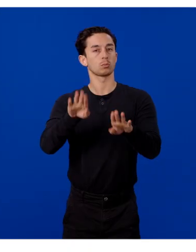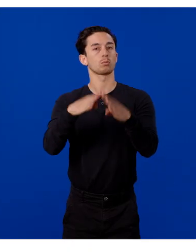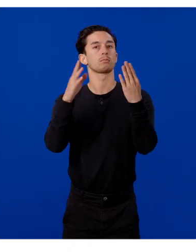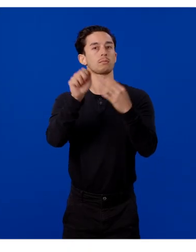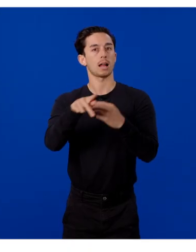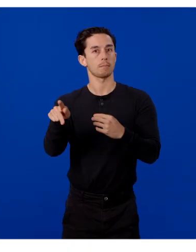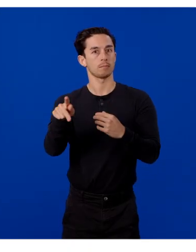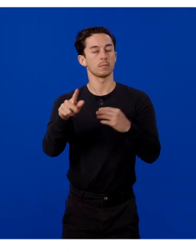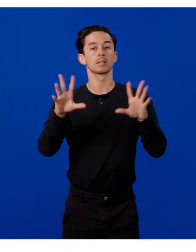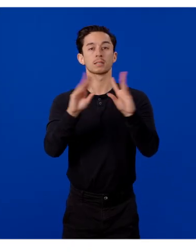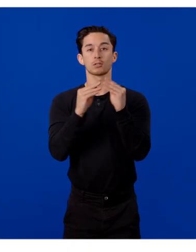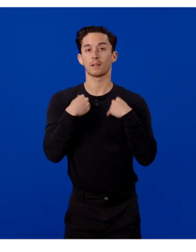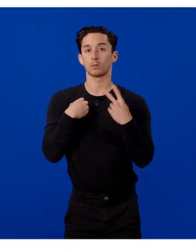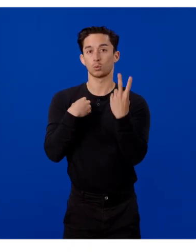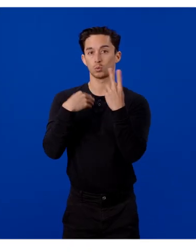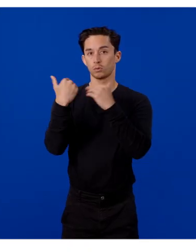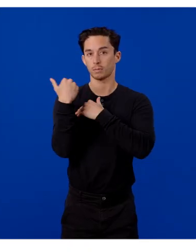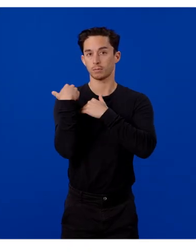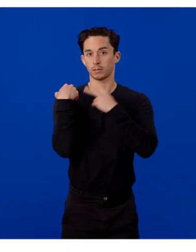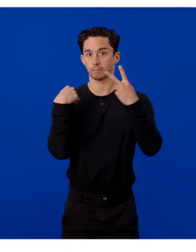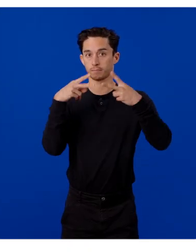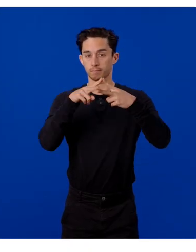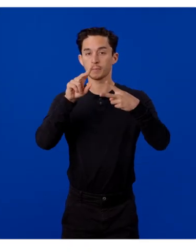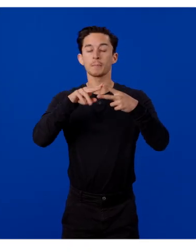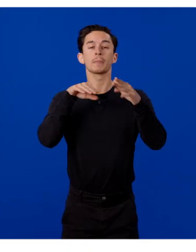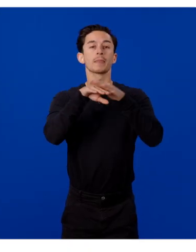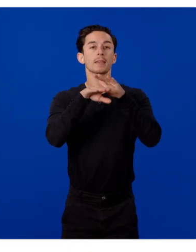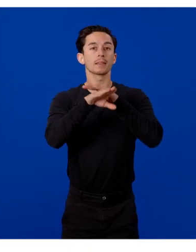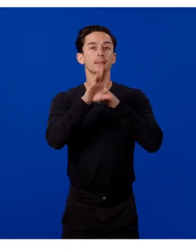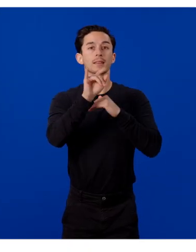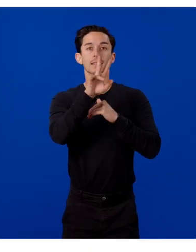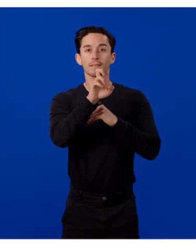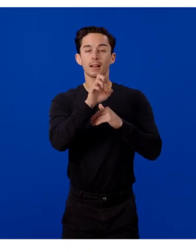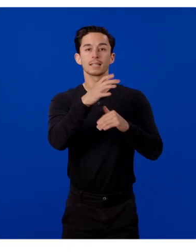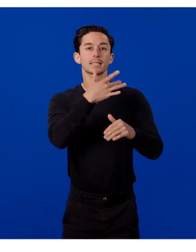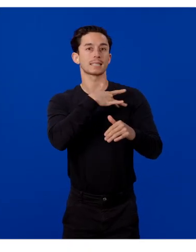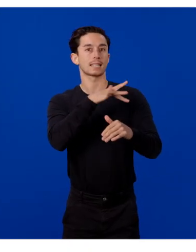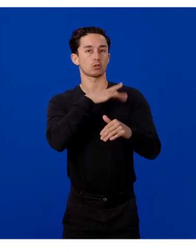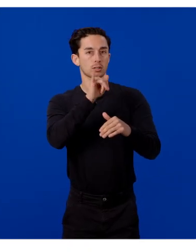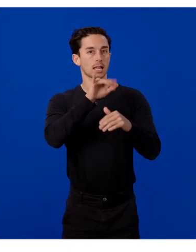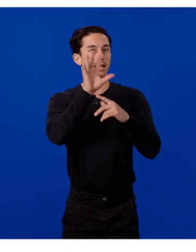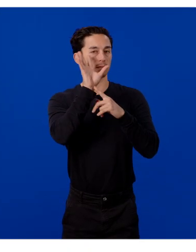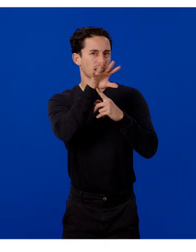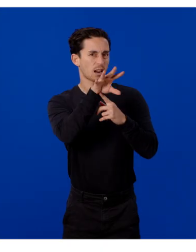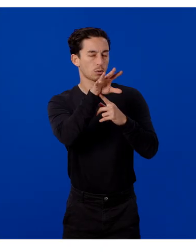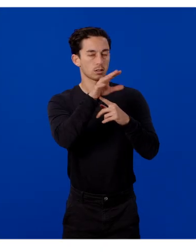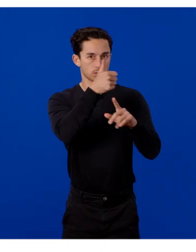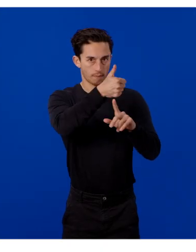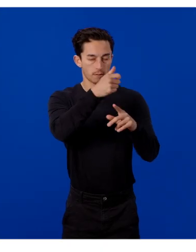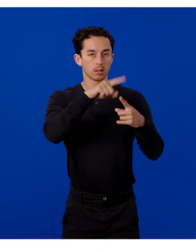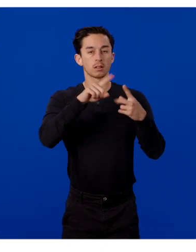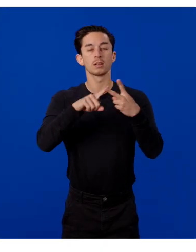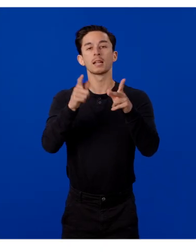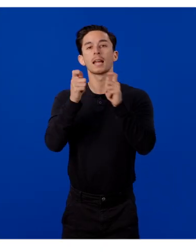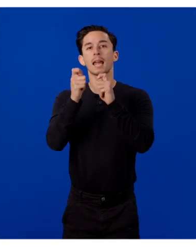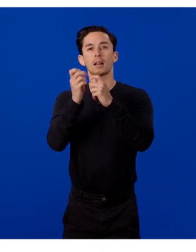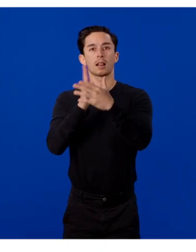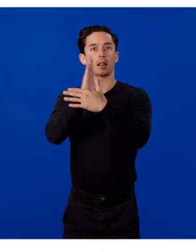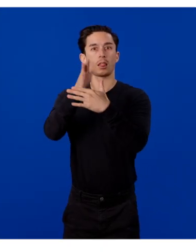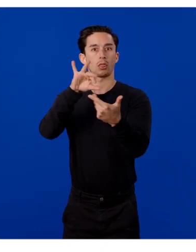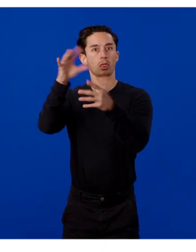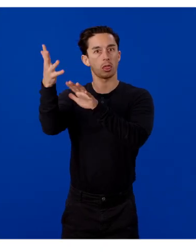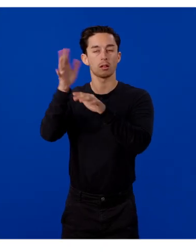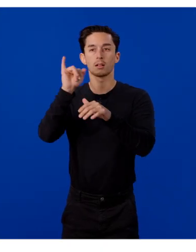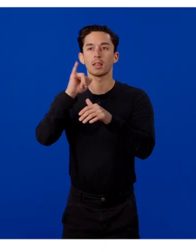two main responsibilities. First, accessing the device's sensors, such as the camera, and second, handling interruptions, such as